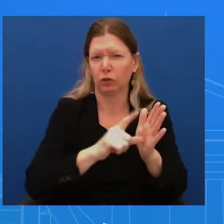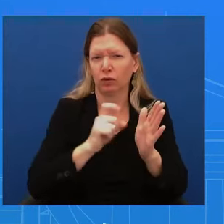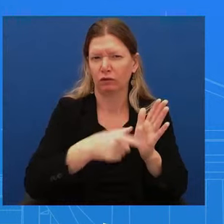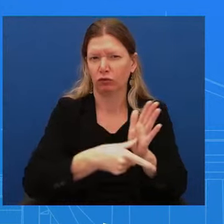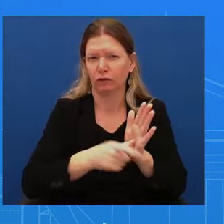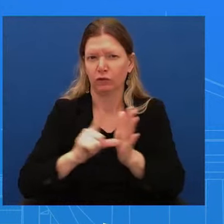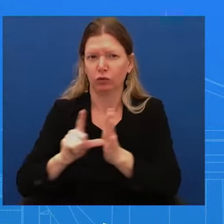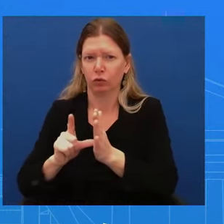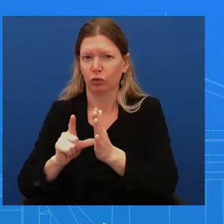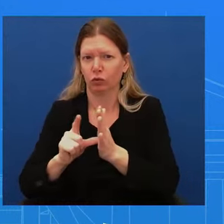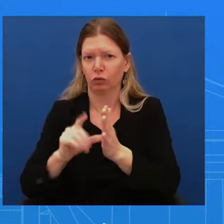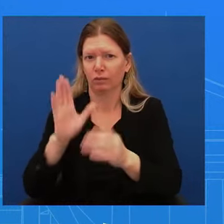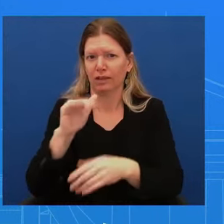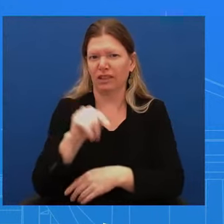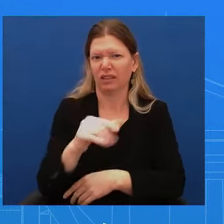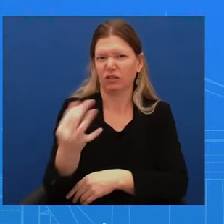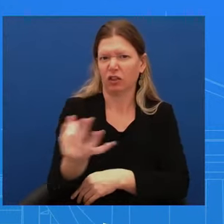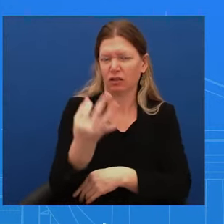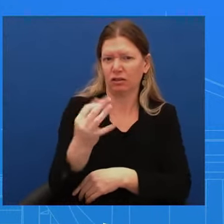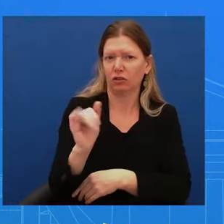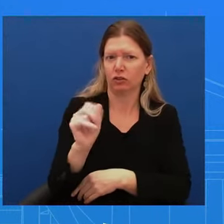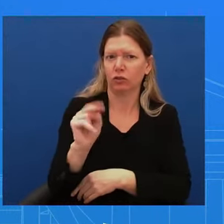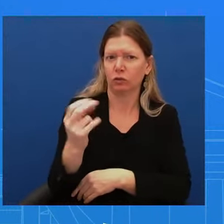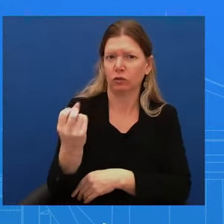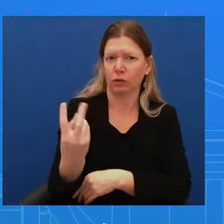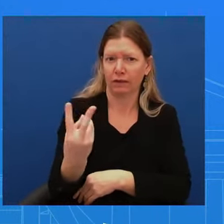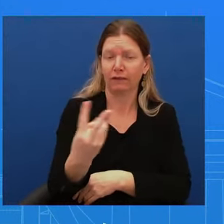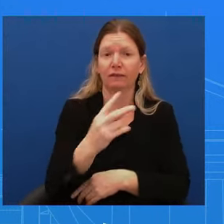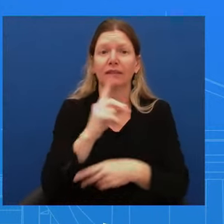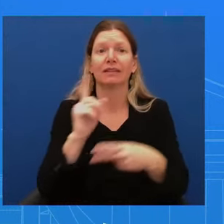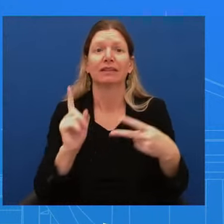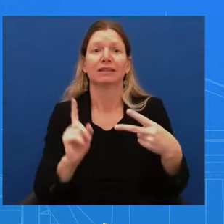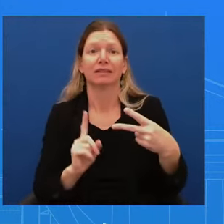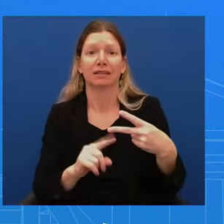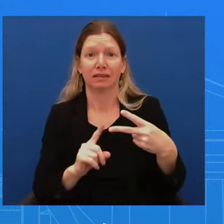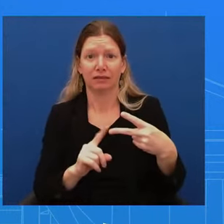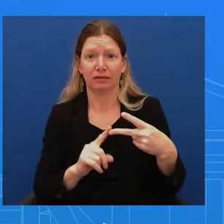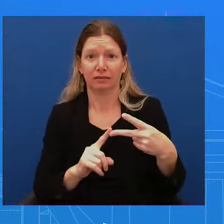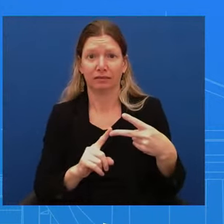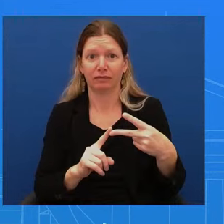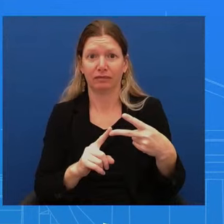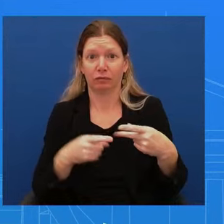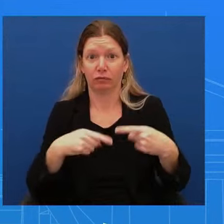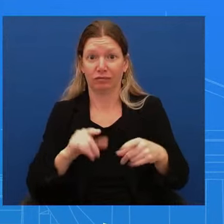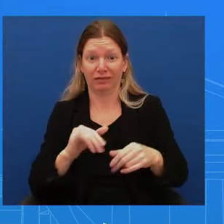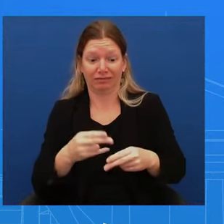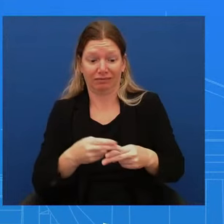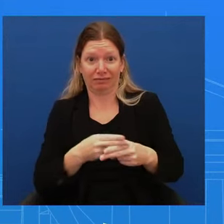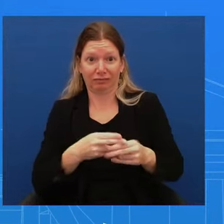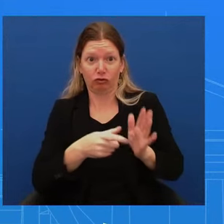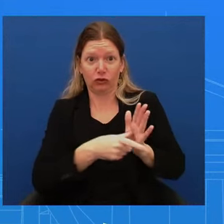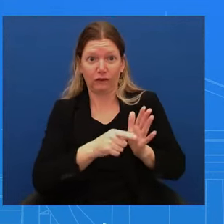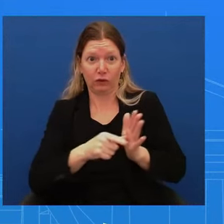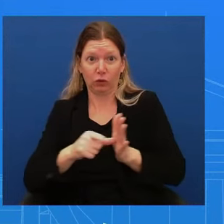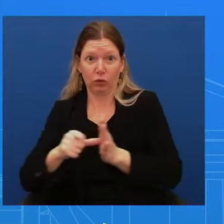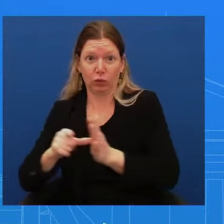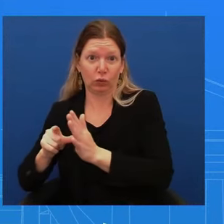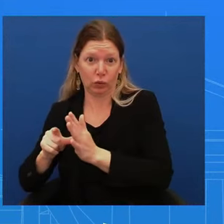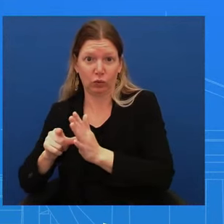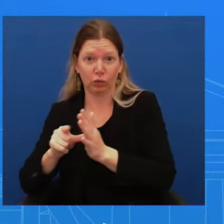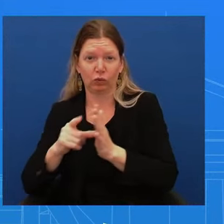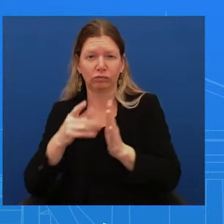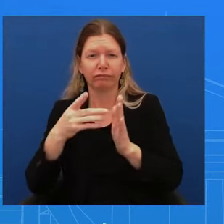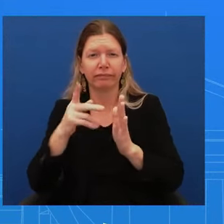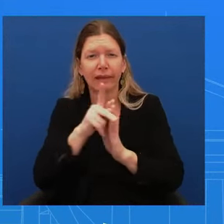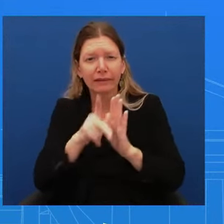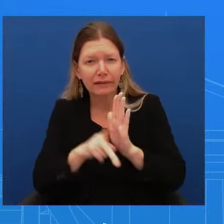while the review of each agency's protocols is completed, the memo directs a set of robust protocols that cabinet agencies must